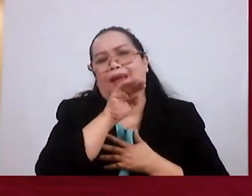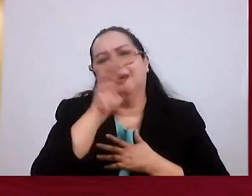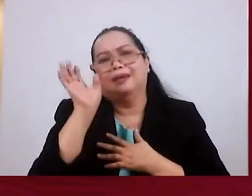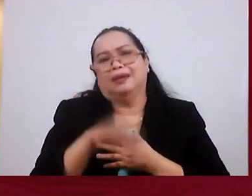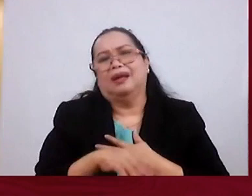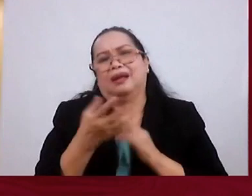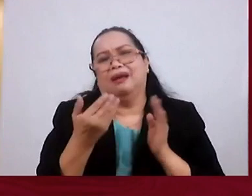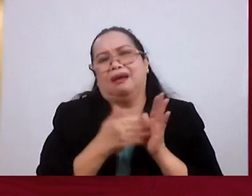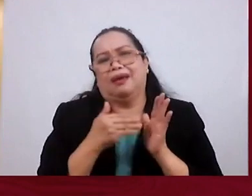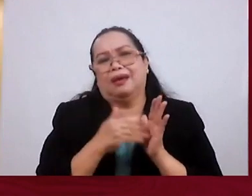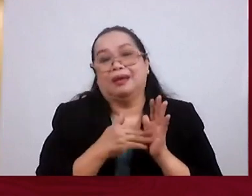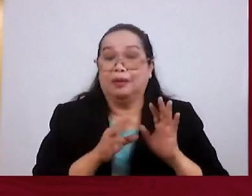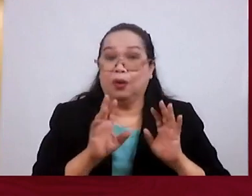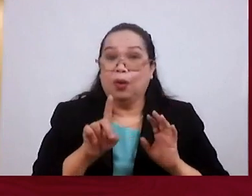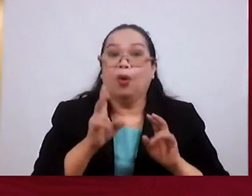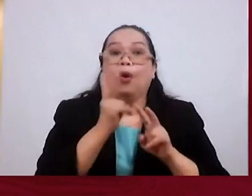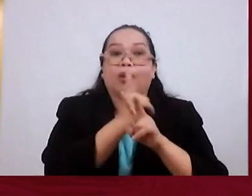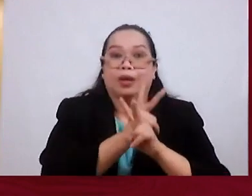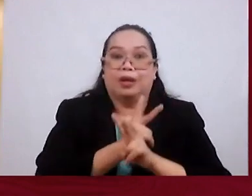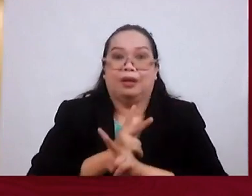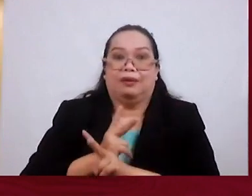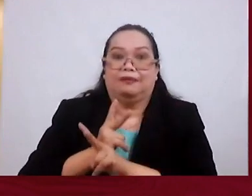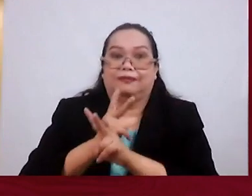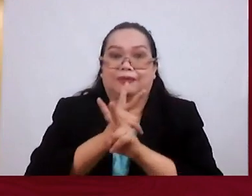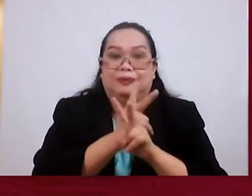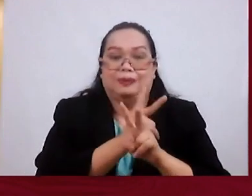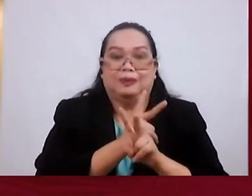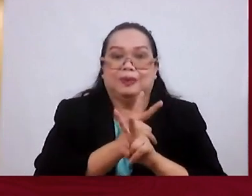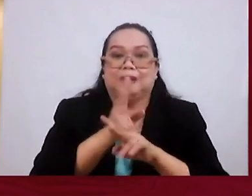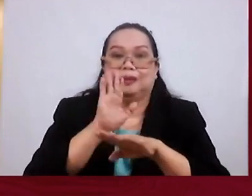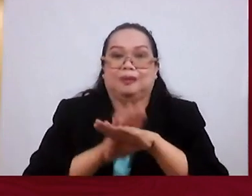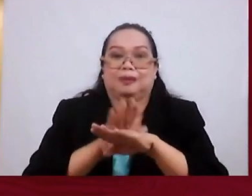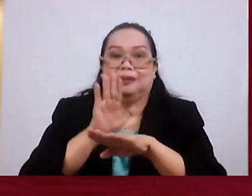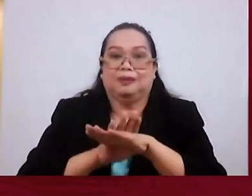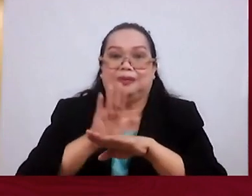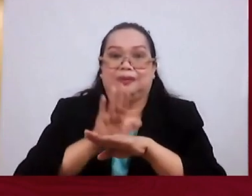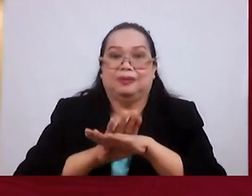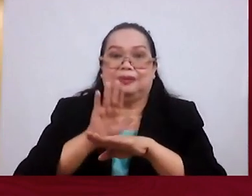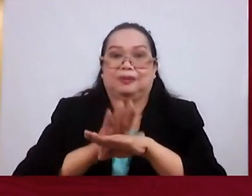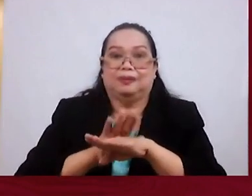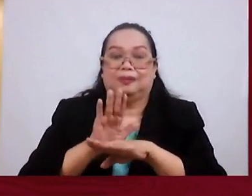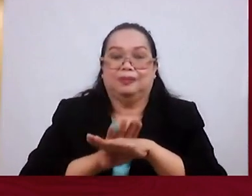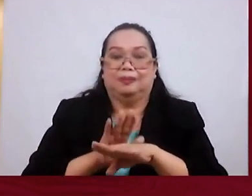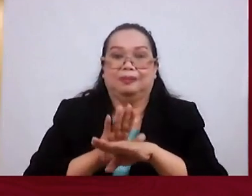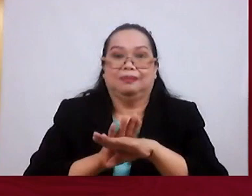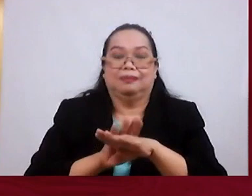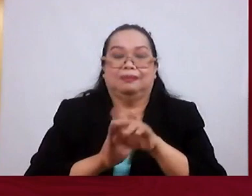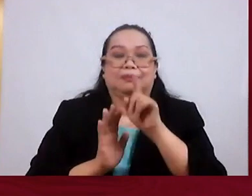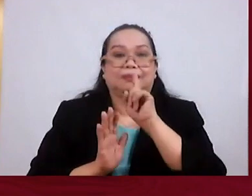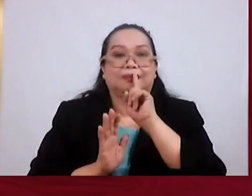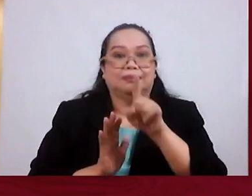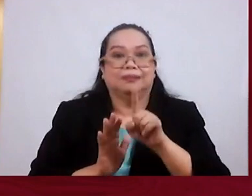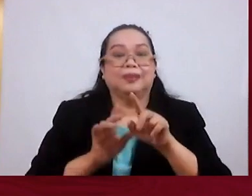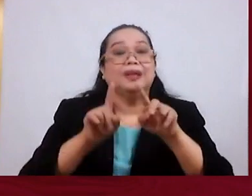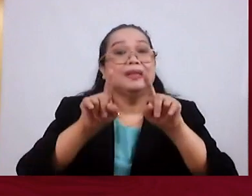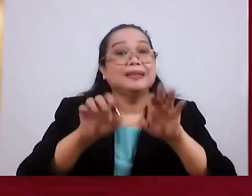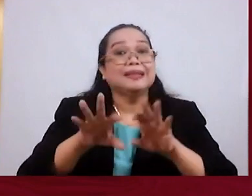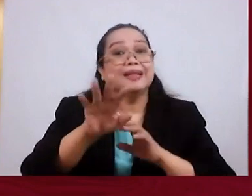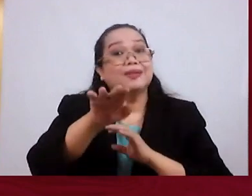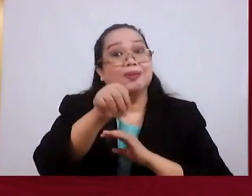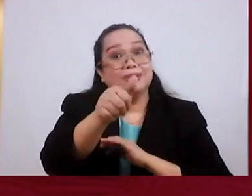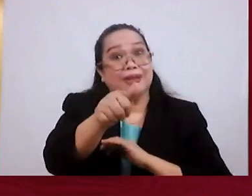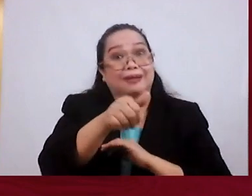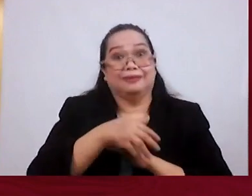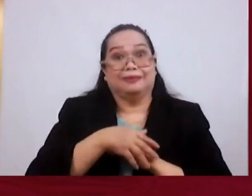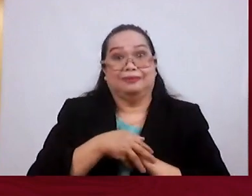Beware Beware Examine Yourself Test Yourself